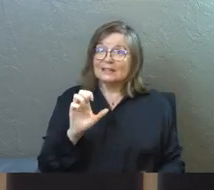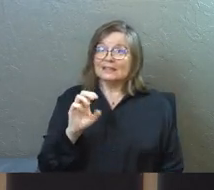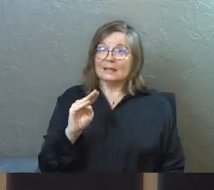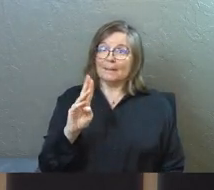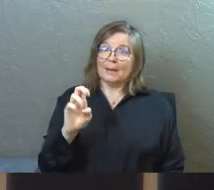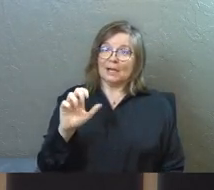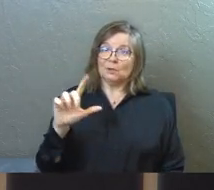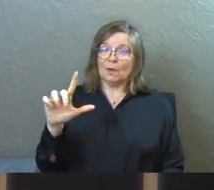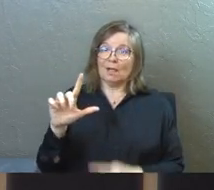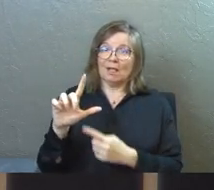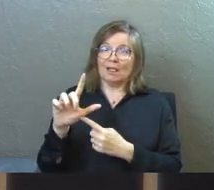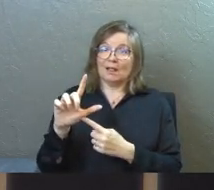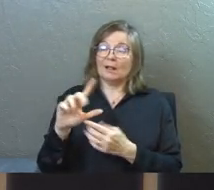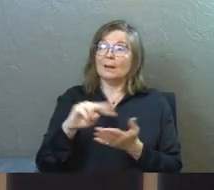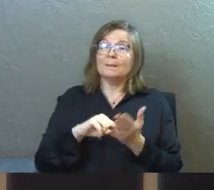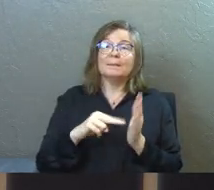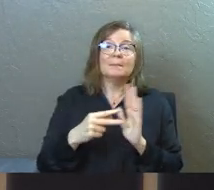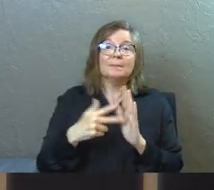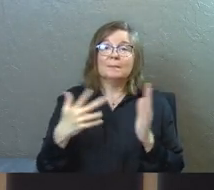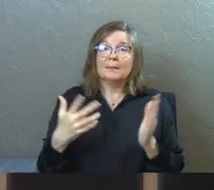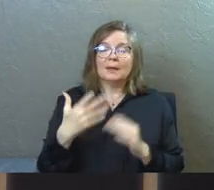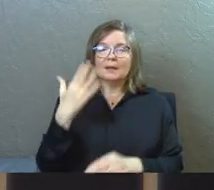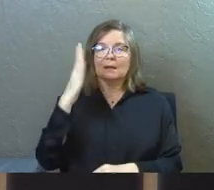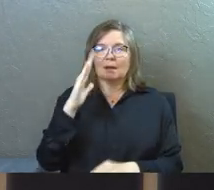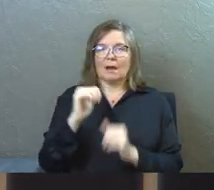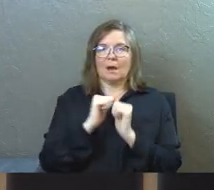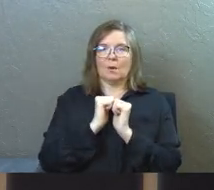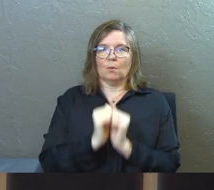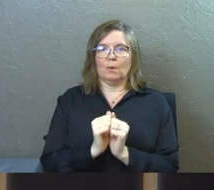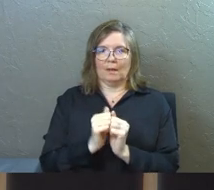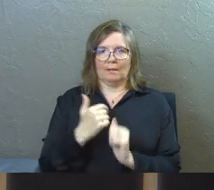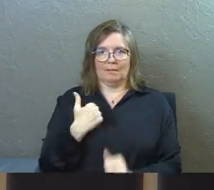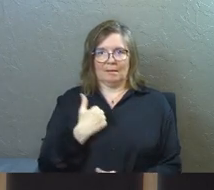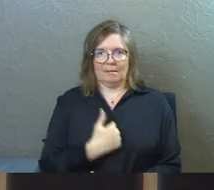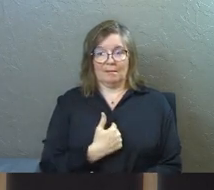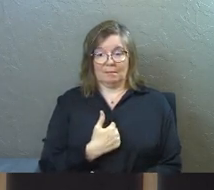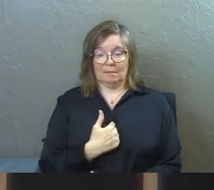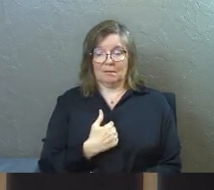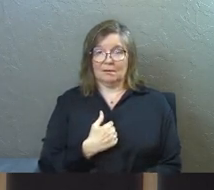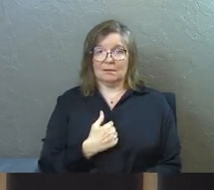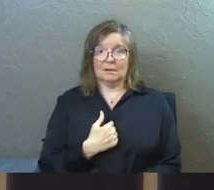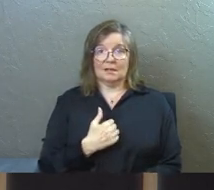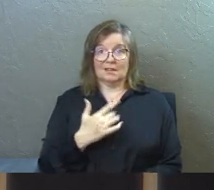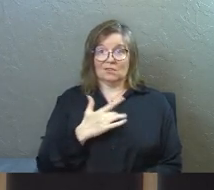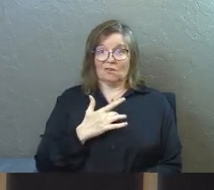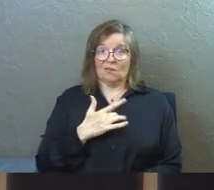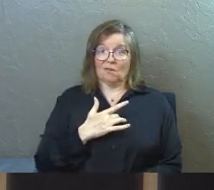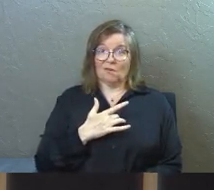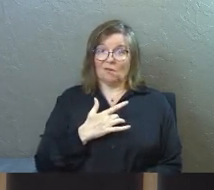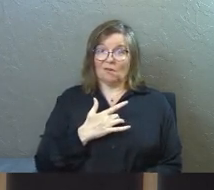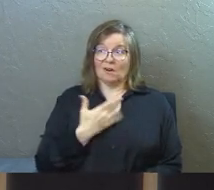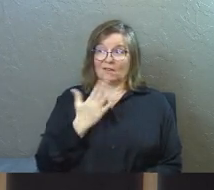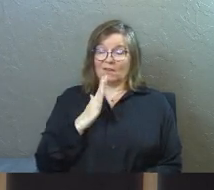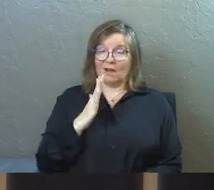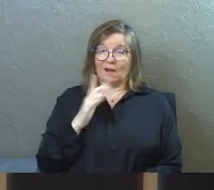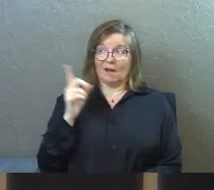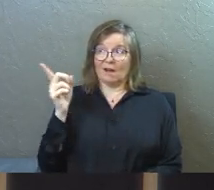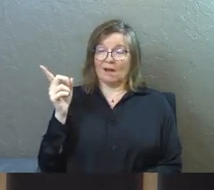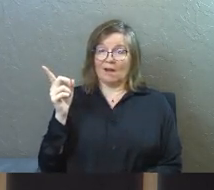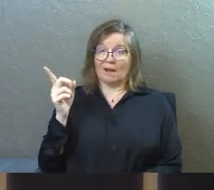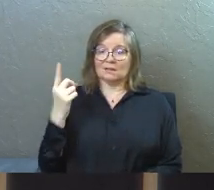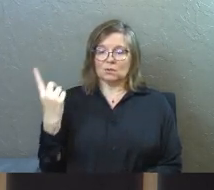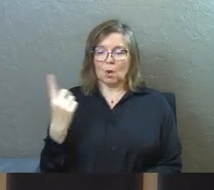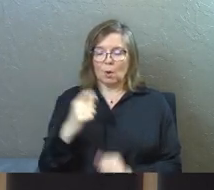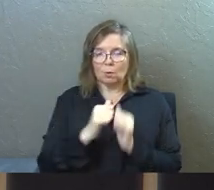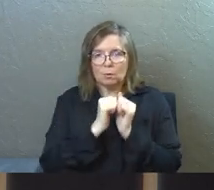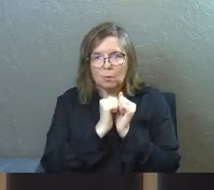Emmanuel. And Emmanuel means God with us because the deepest heart of God is to always be